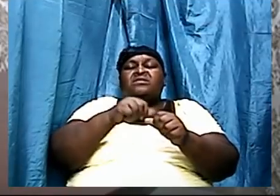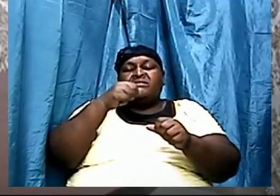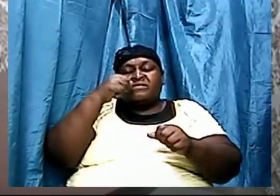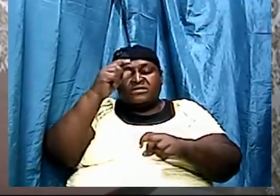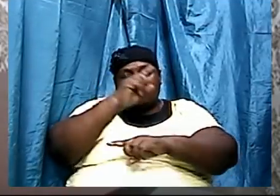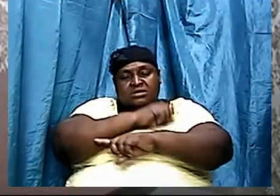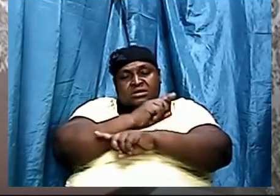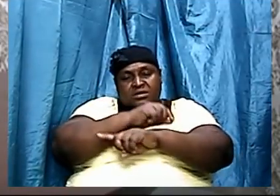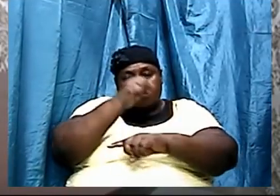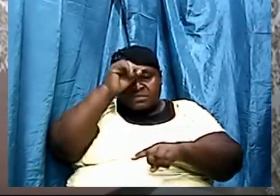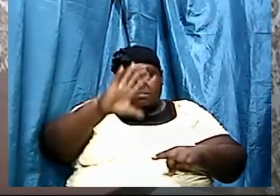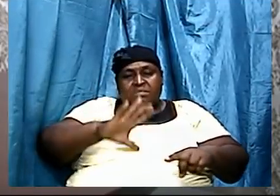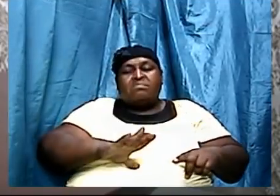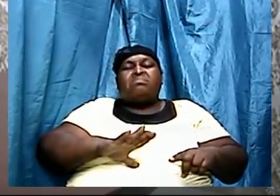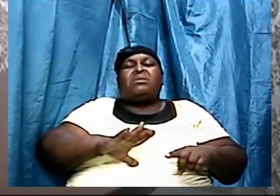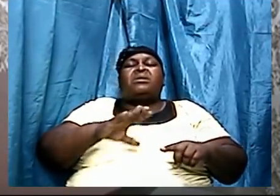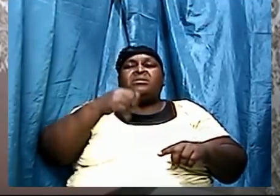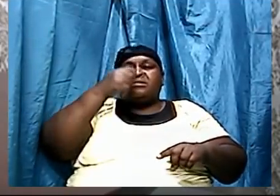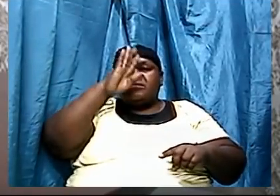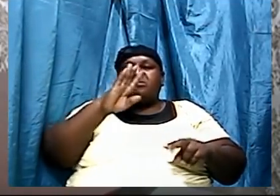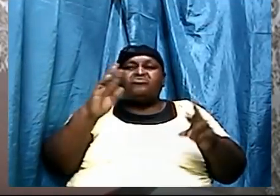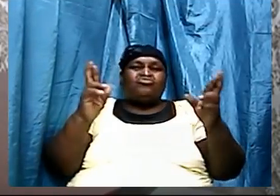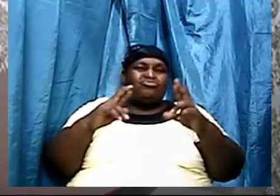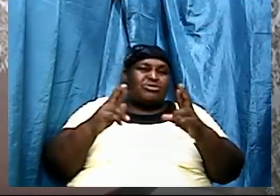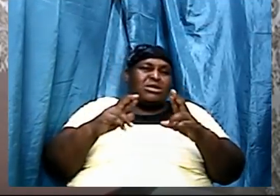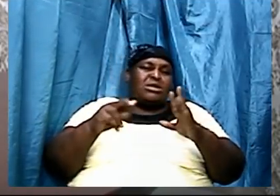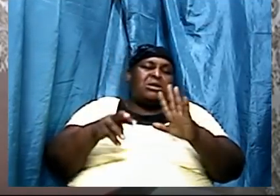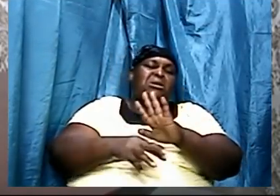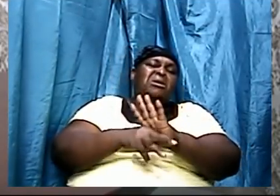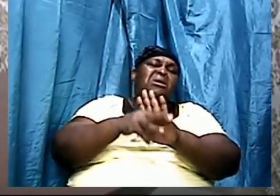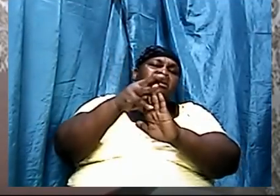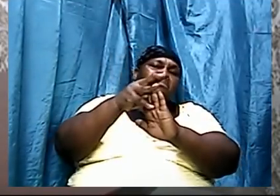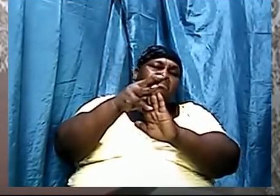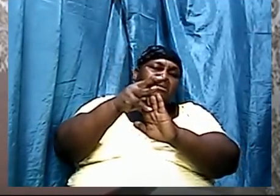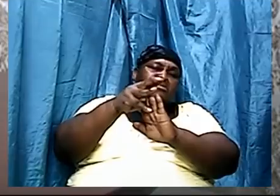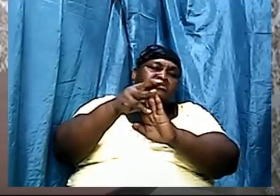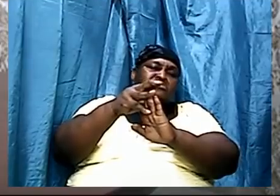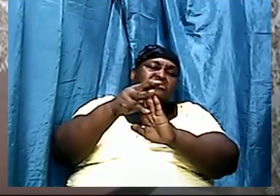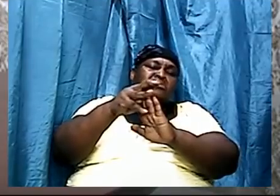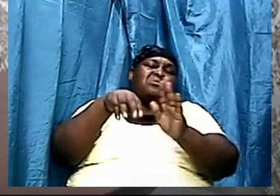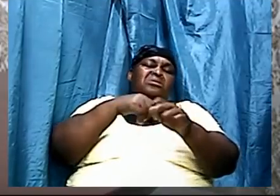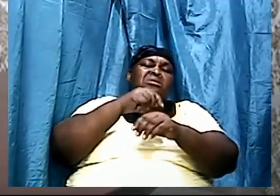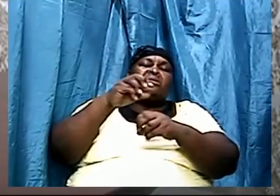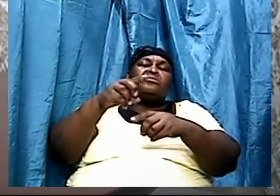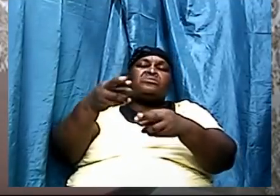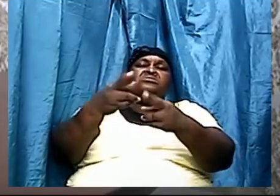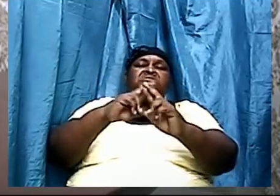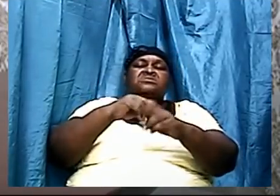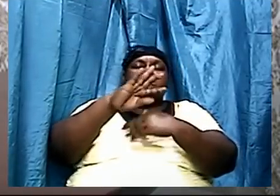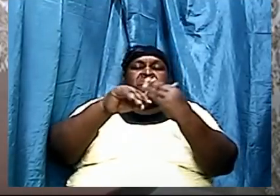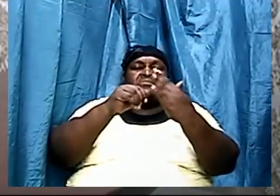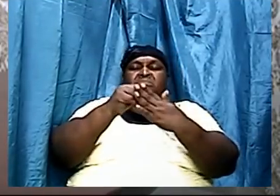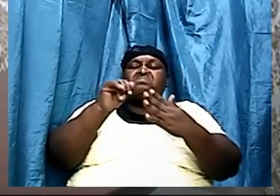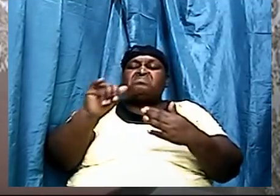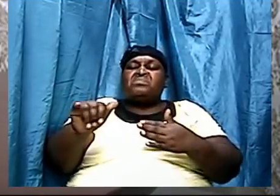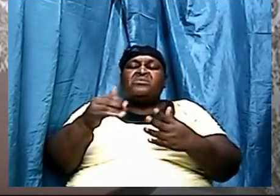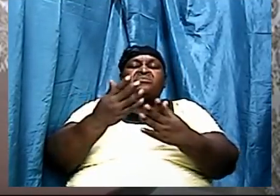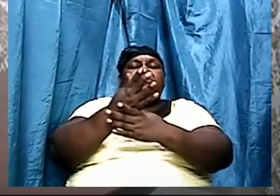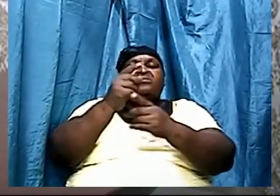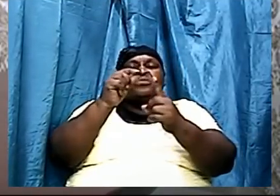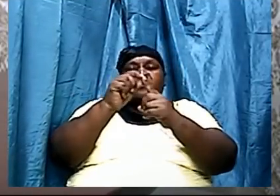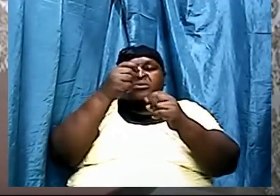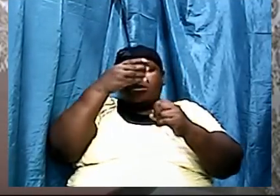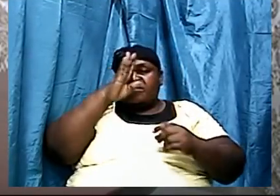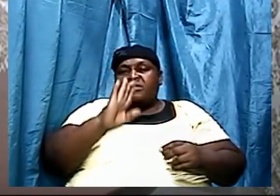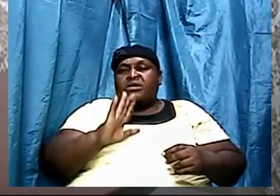Be at a place in God. He might be mature in God. And we get all of that through the word of God. But we notice, amen, and I'm